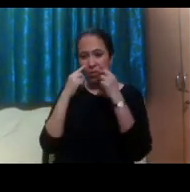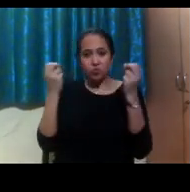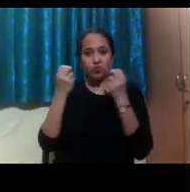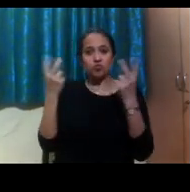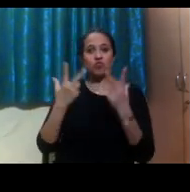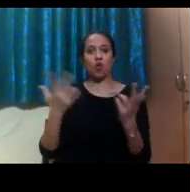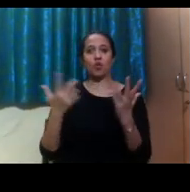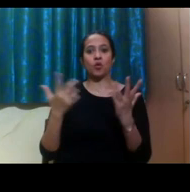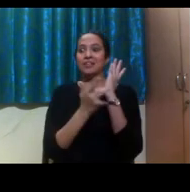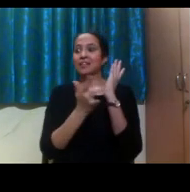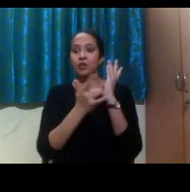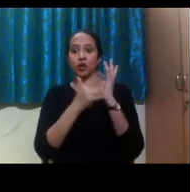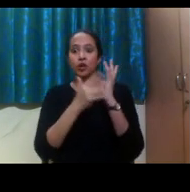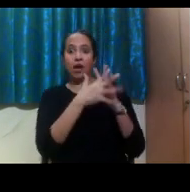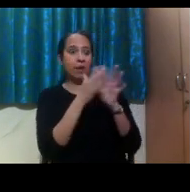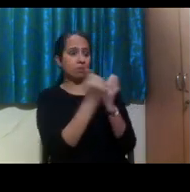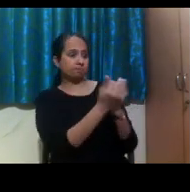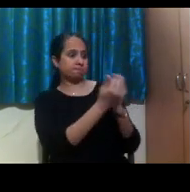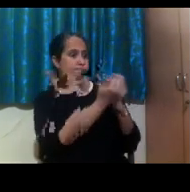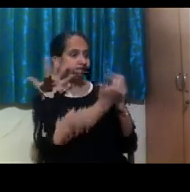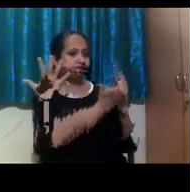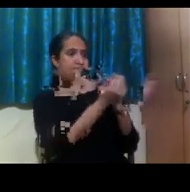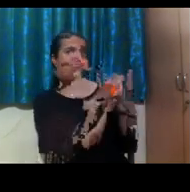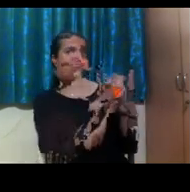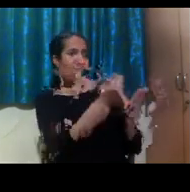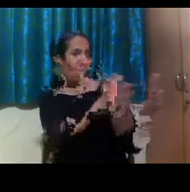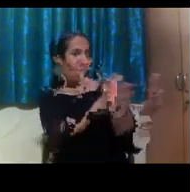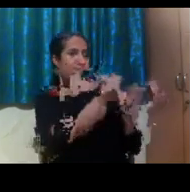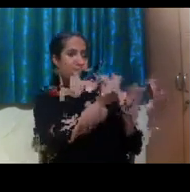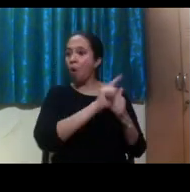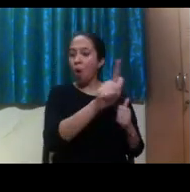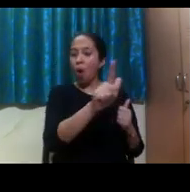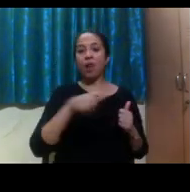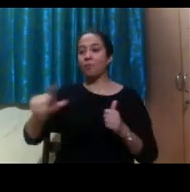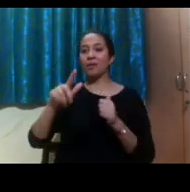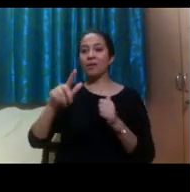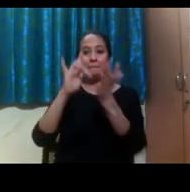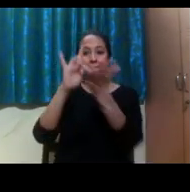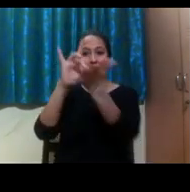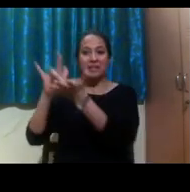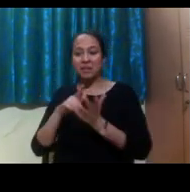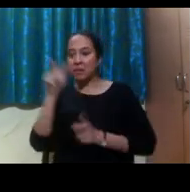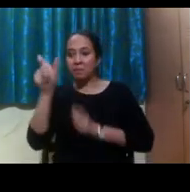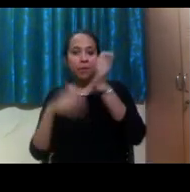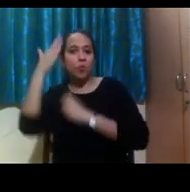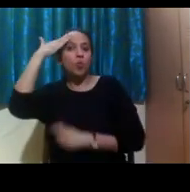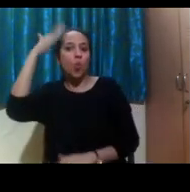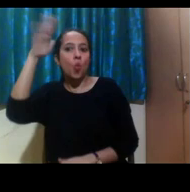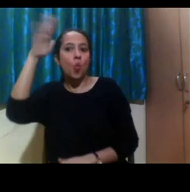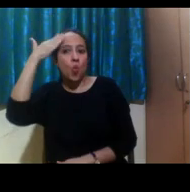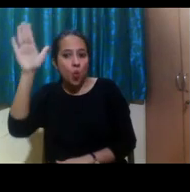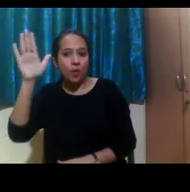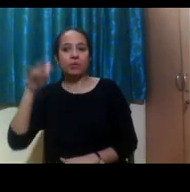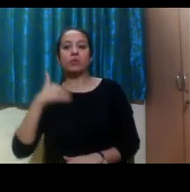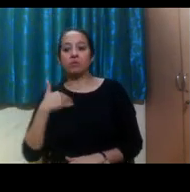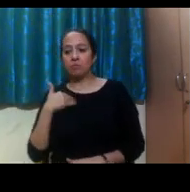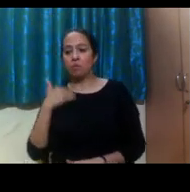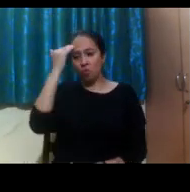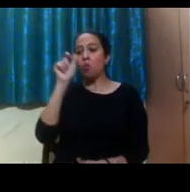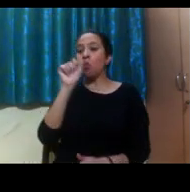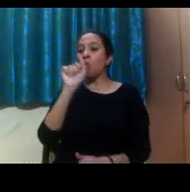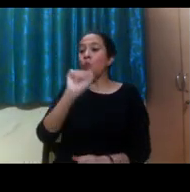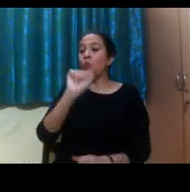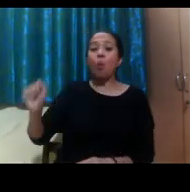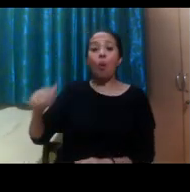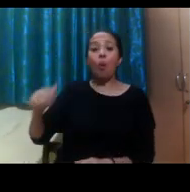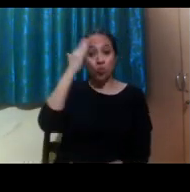technology is here and available for you to use to help provide greater access for you. So we want to know about the technology you use if you use any, but then